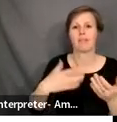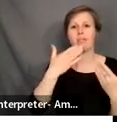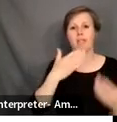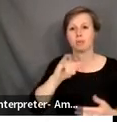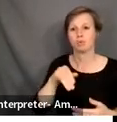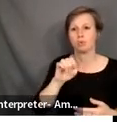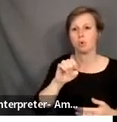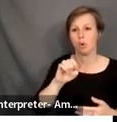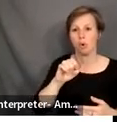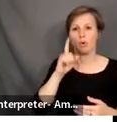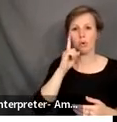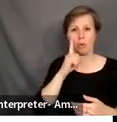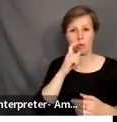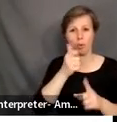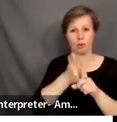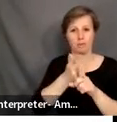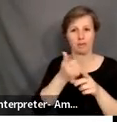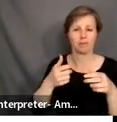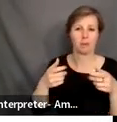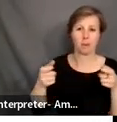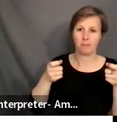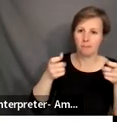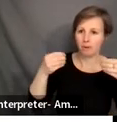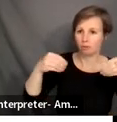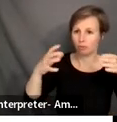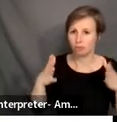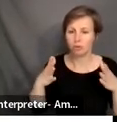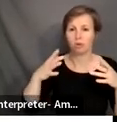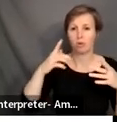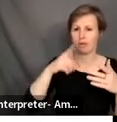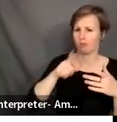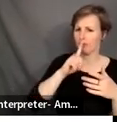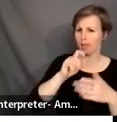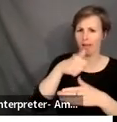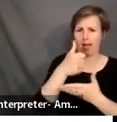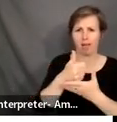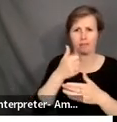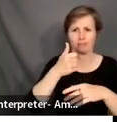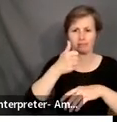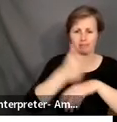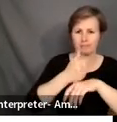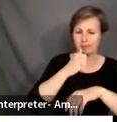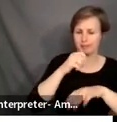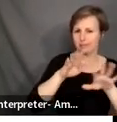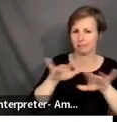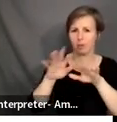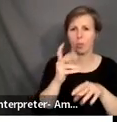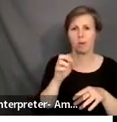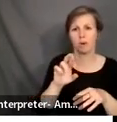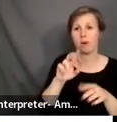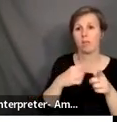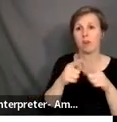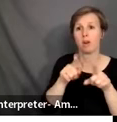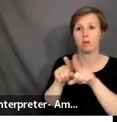of marketing for ACTFL and his entire team for doing a wonderful job helping us with this webinar, as well as Dr. Celia